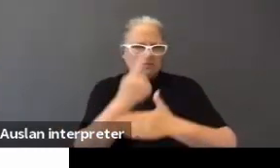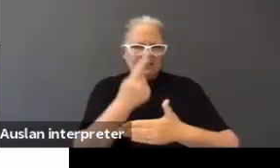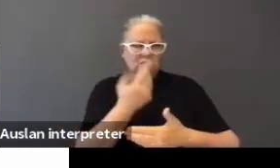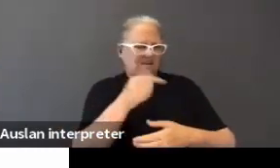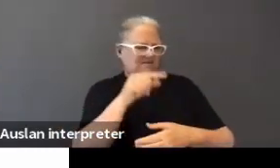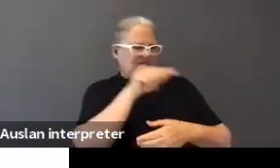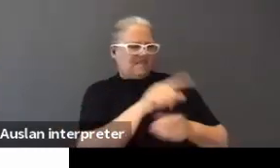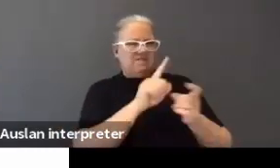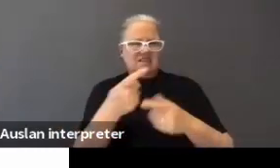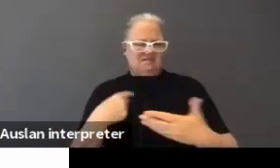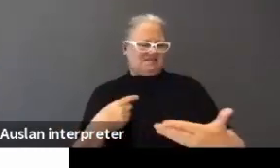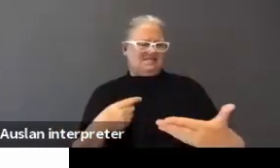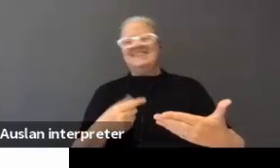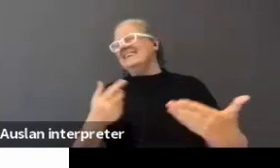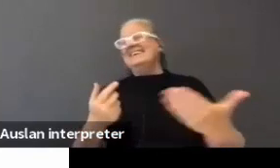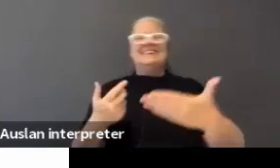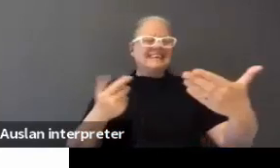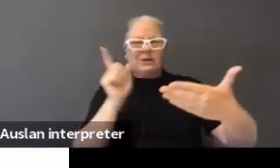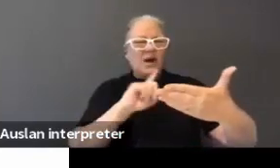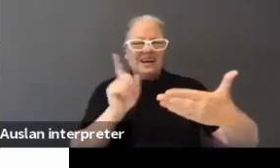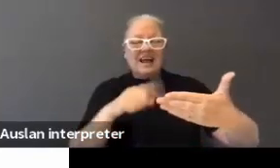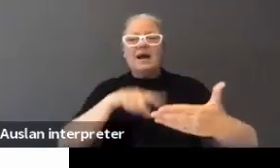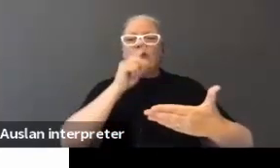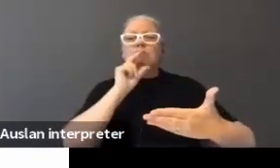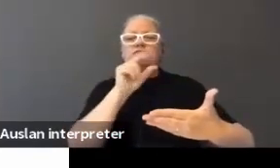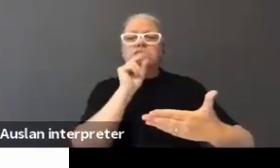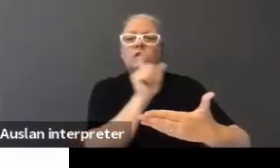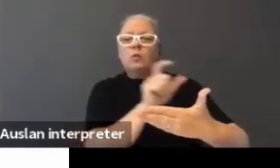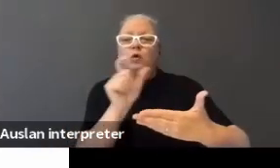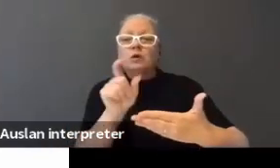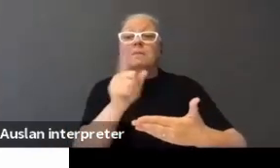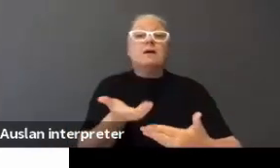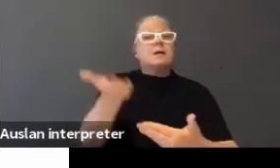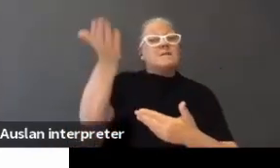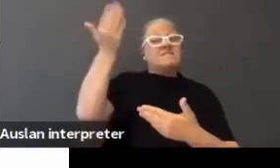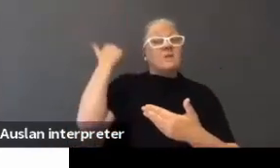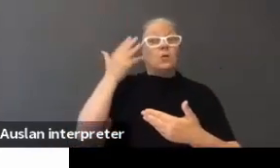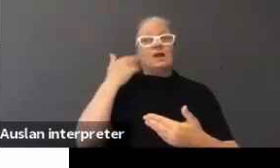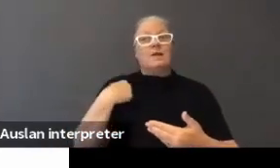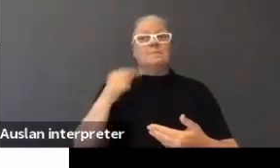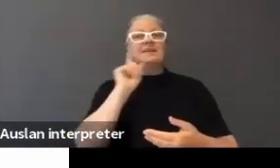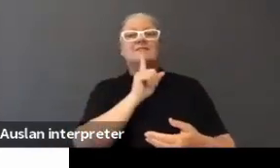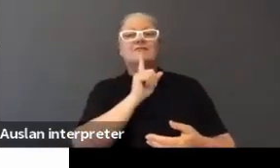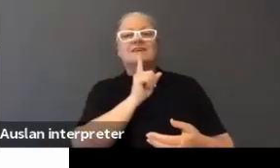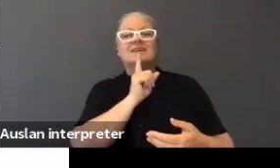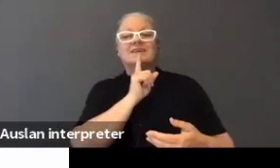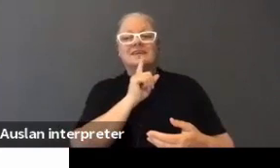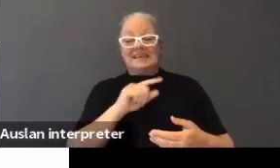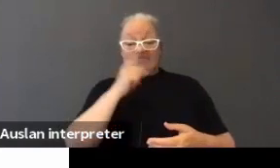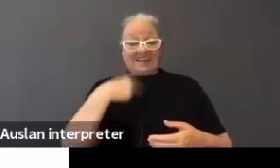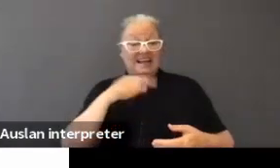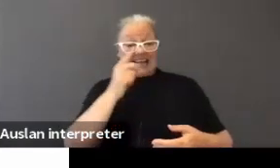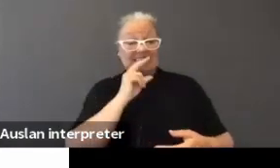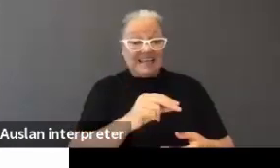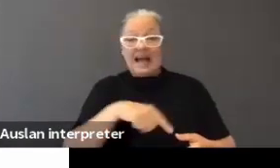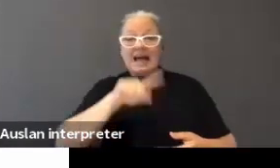this thing. And I'm going, I can't, I couldn't say these words. Whereas before, so if I couldn't say them, I couldn't